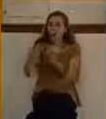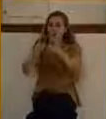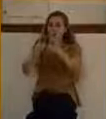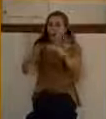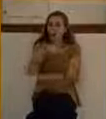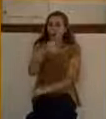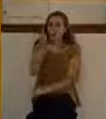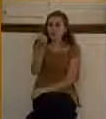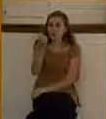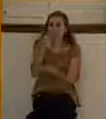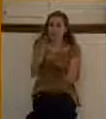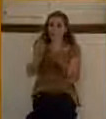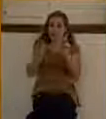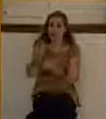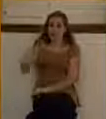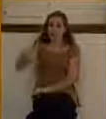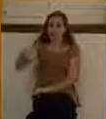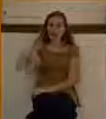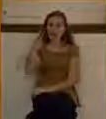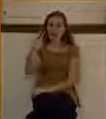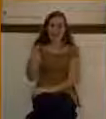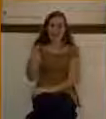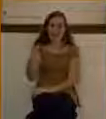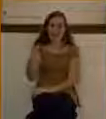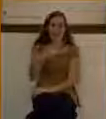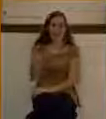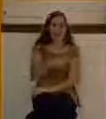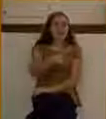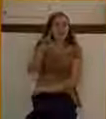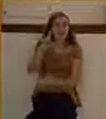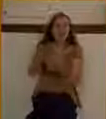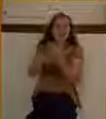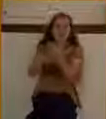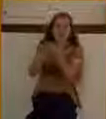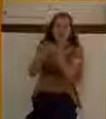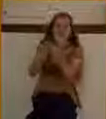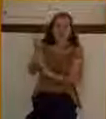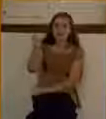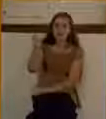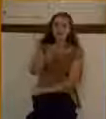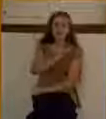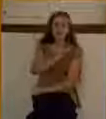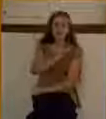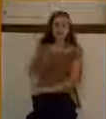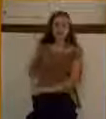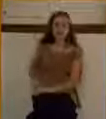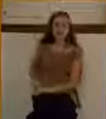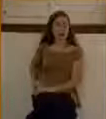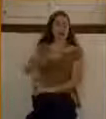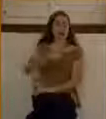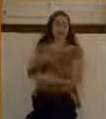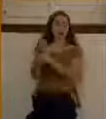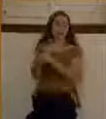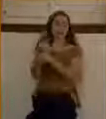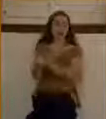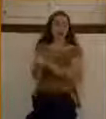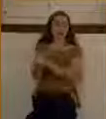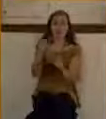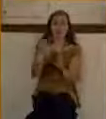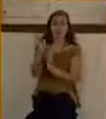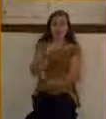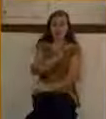He saw that Jesus was the Messiah. He uses the messianic title of Jesus.